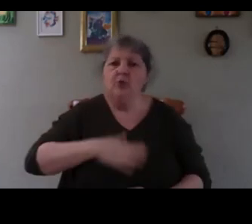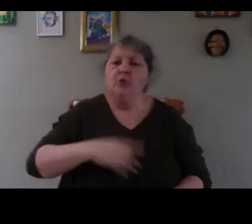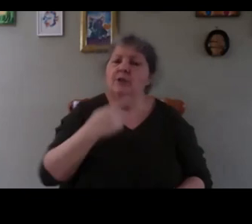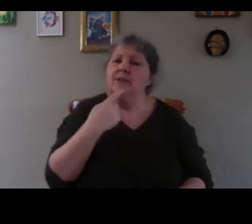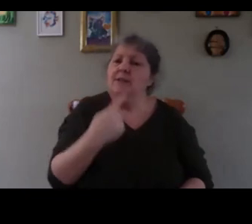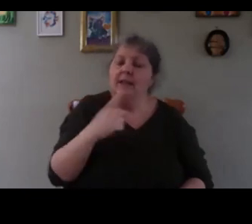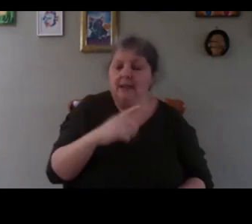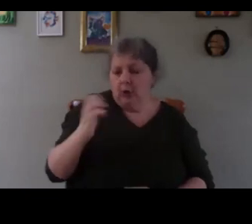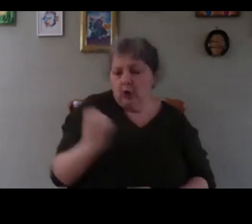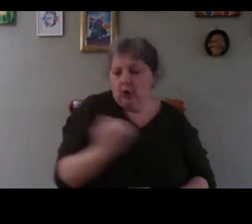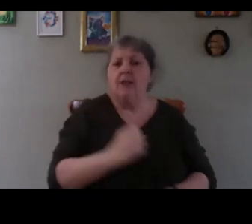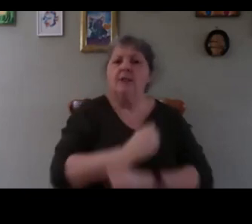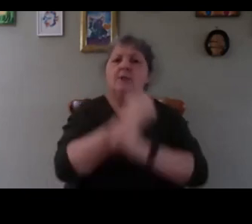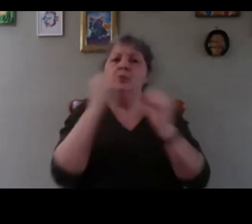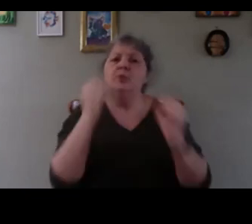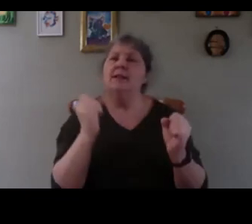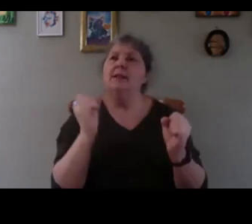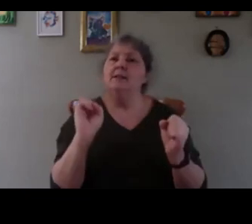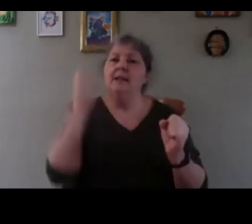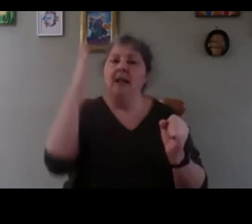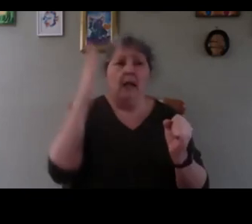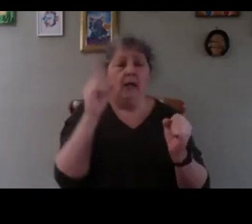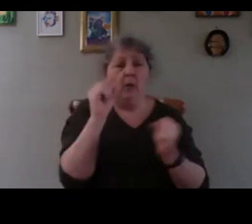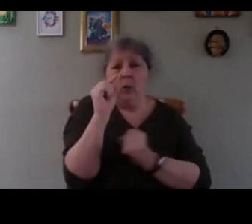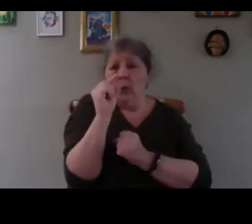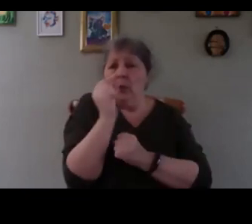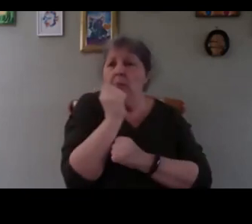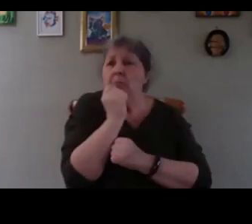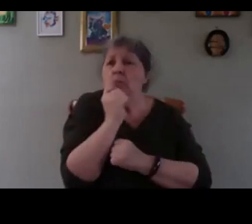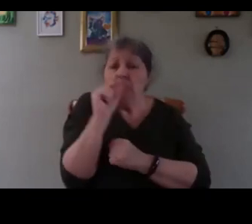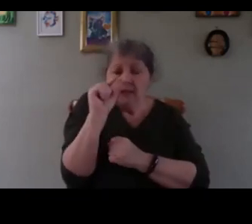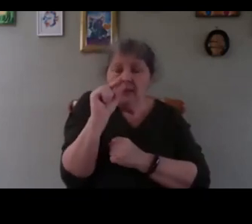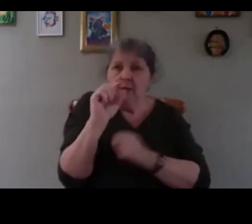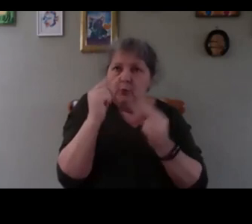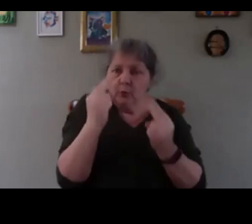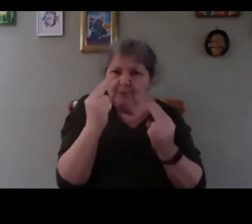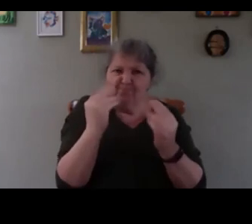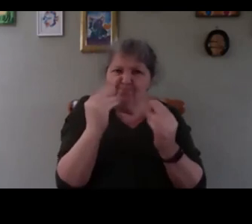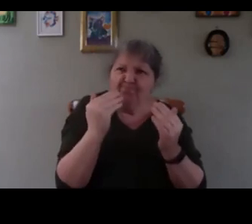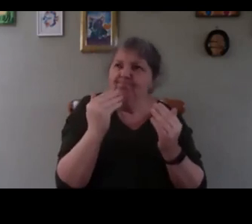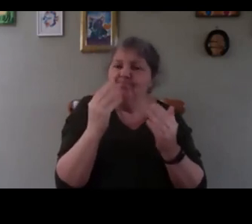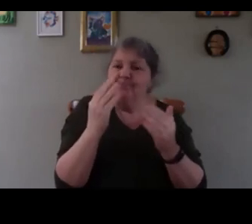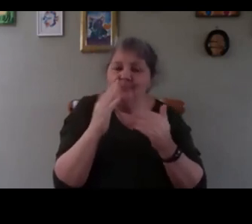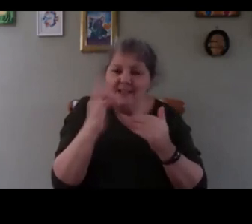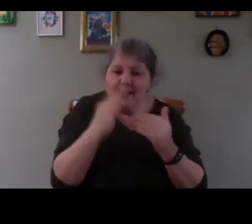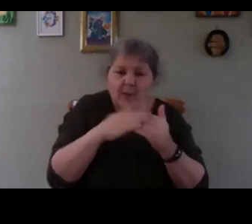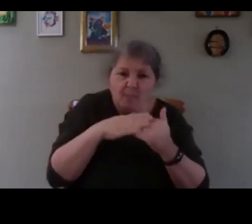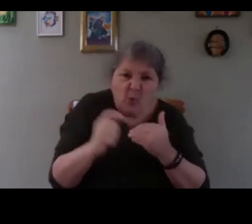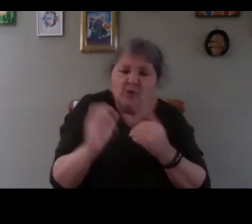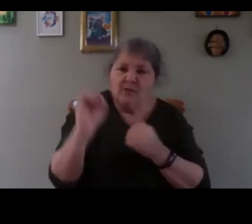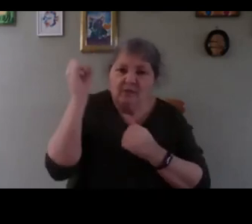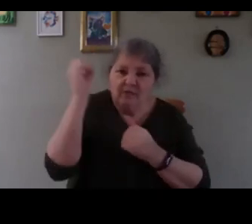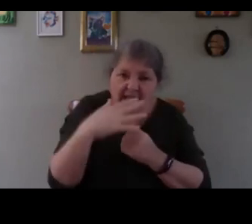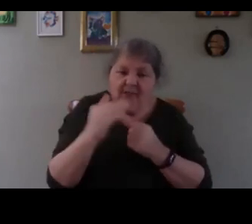the early spring the light is so scarce that you need to maximize your light for your beans or